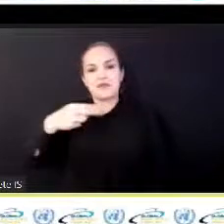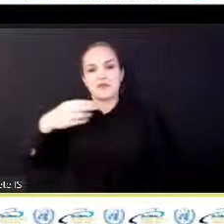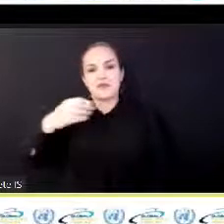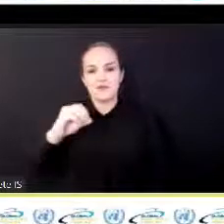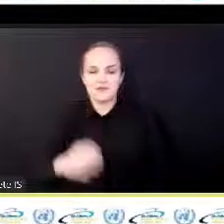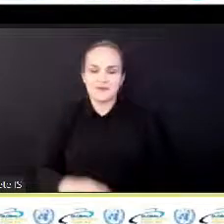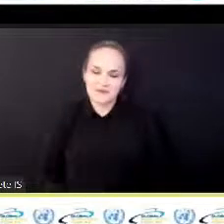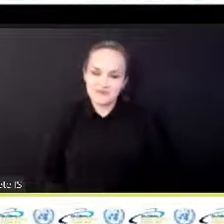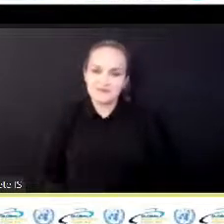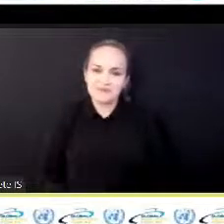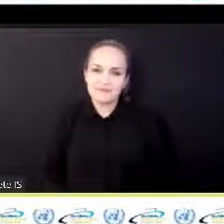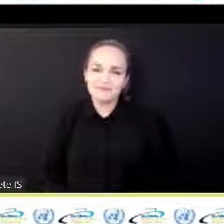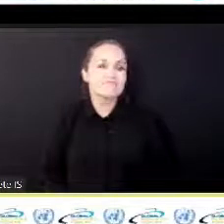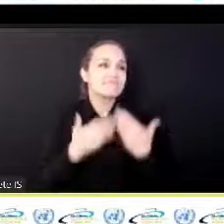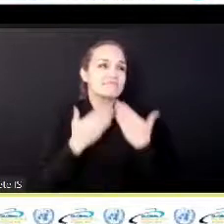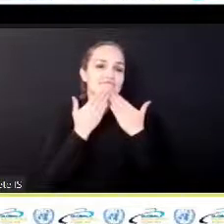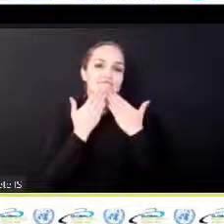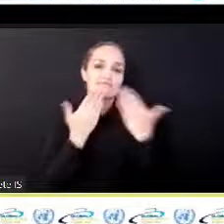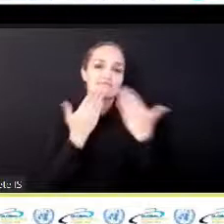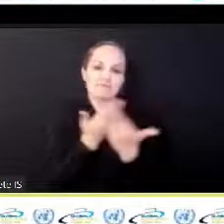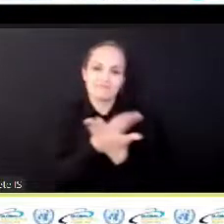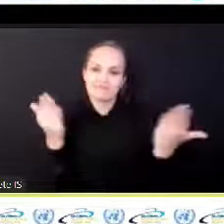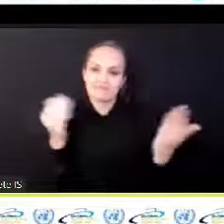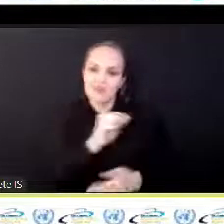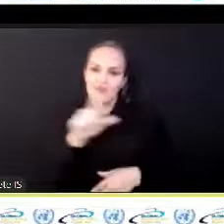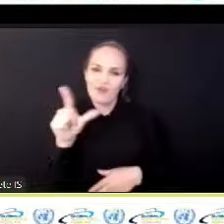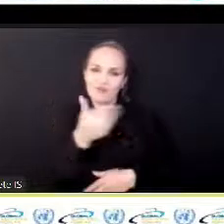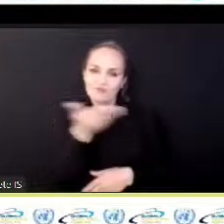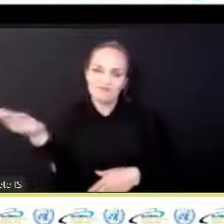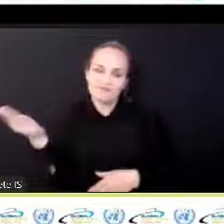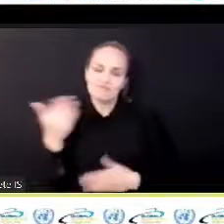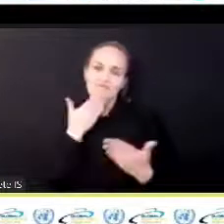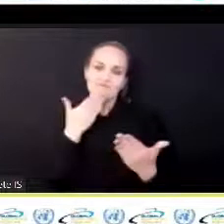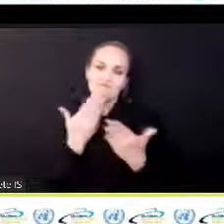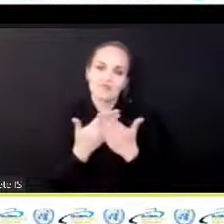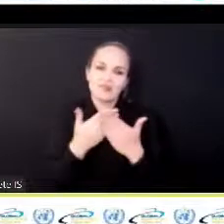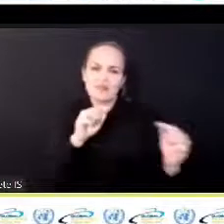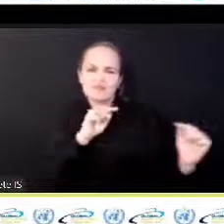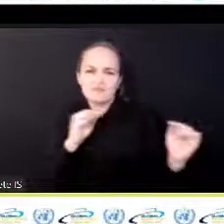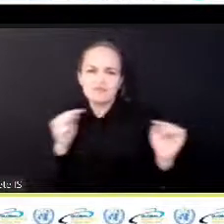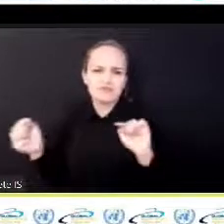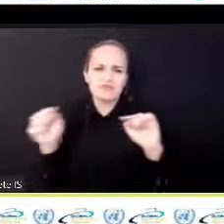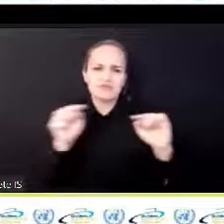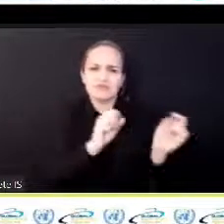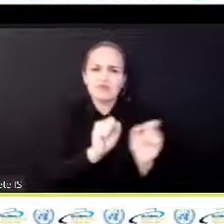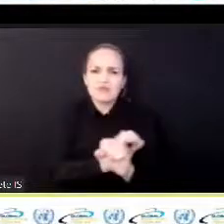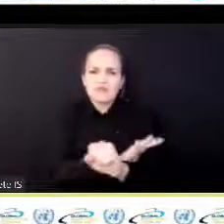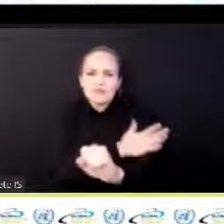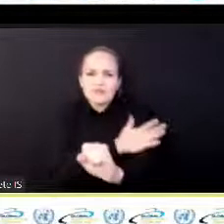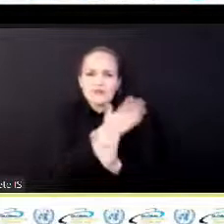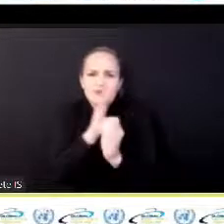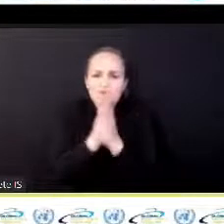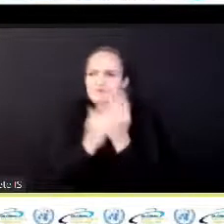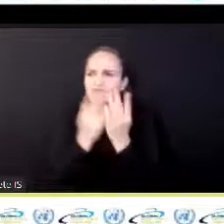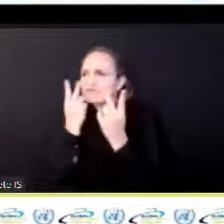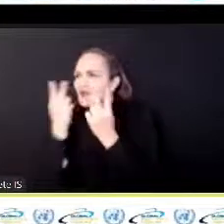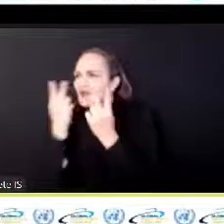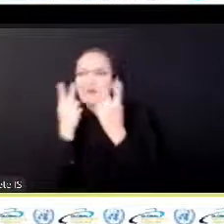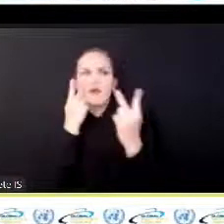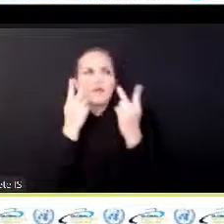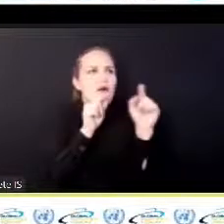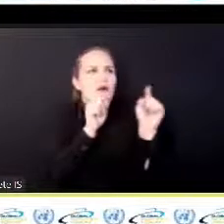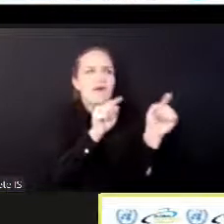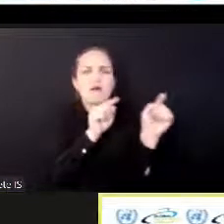a very exciting discussion. And it was really nice that there are so many actual activities on the ground.